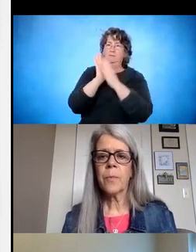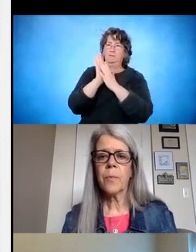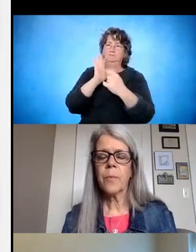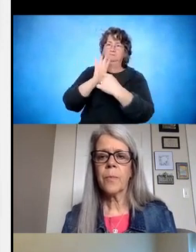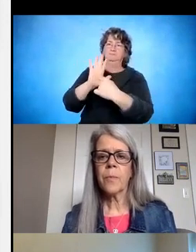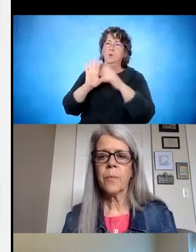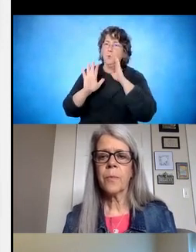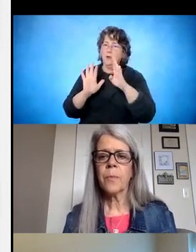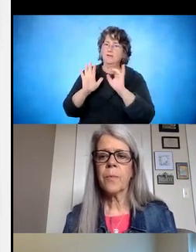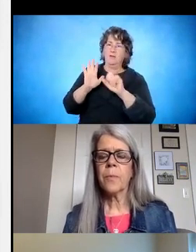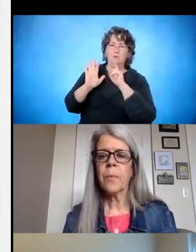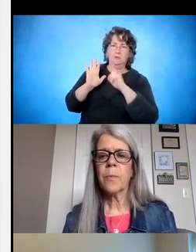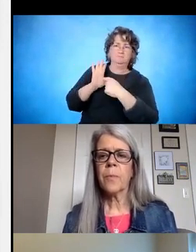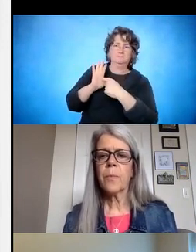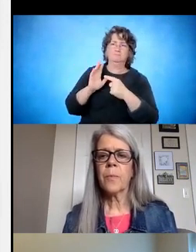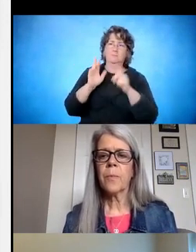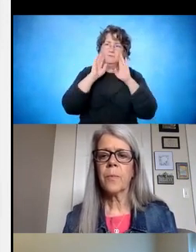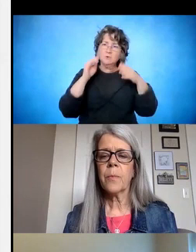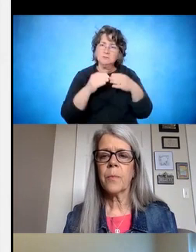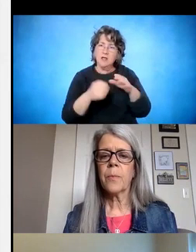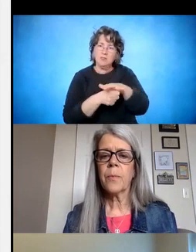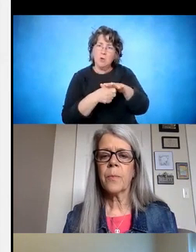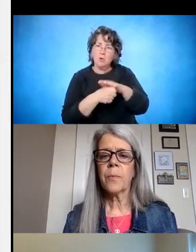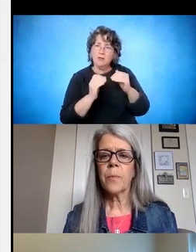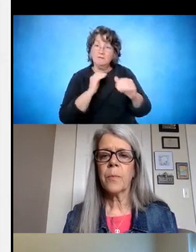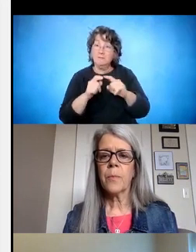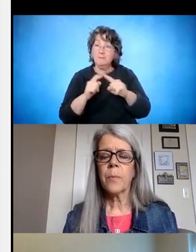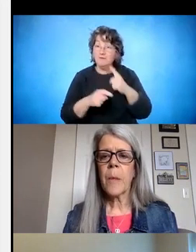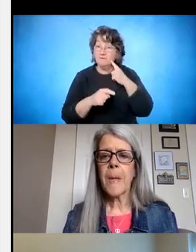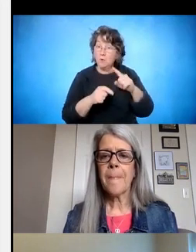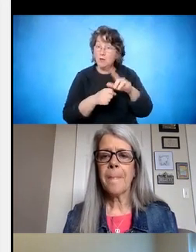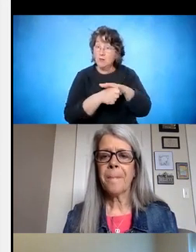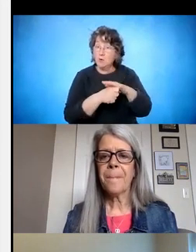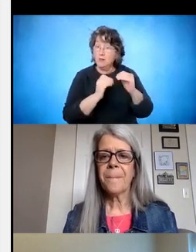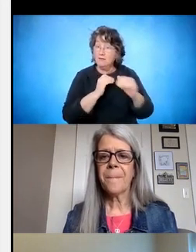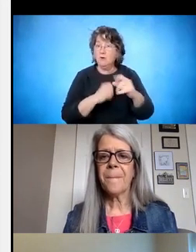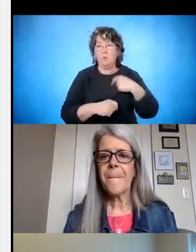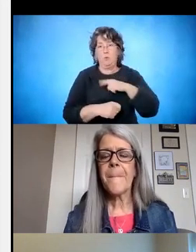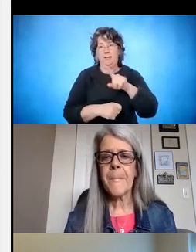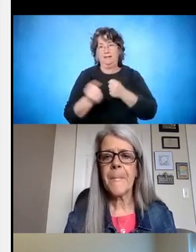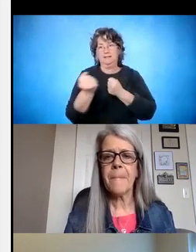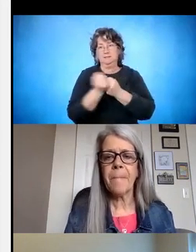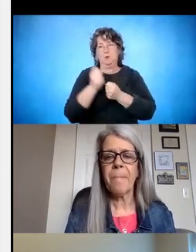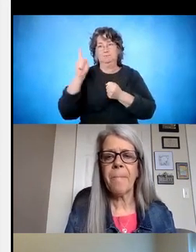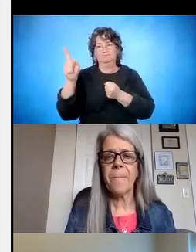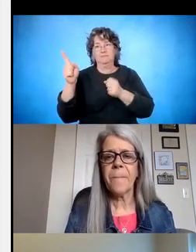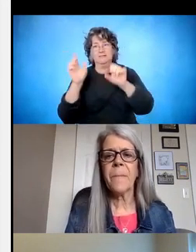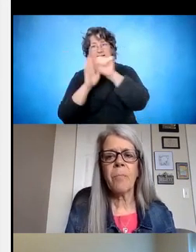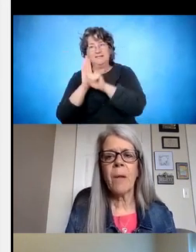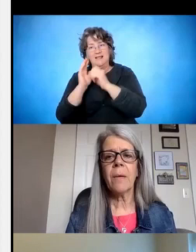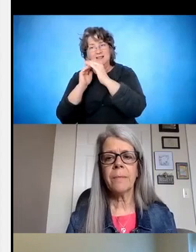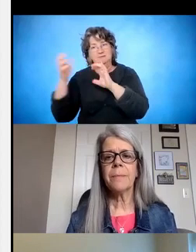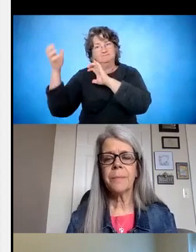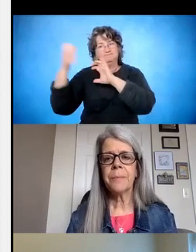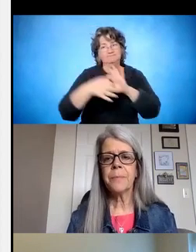But in order, what we found to drive some of those efforts at the local level is we needed the support at the state level. So it really goes hand in